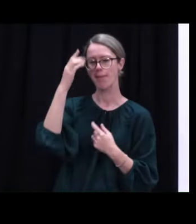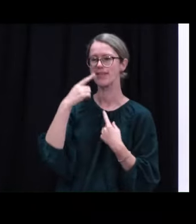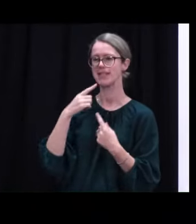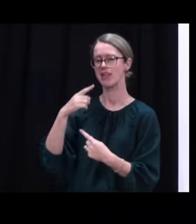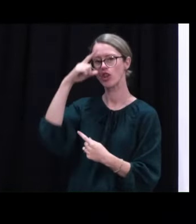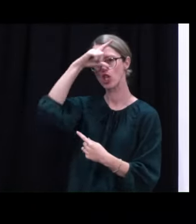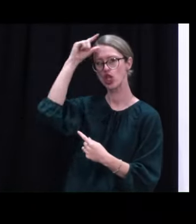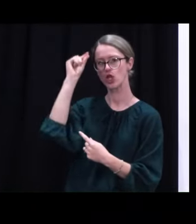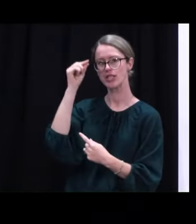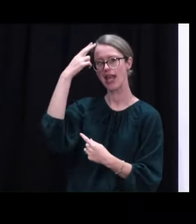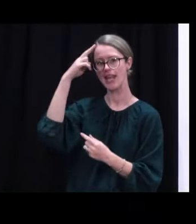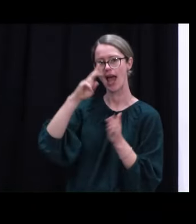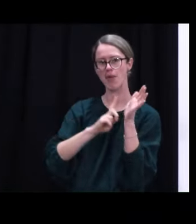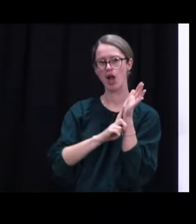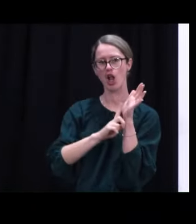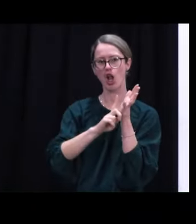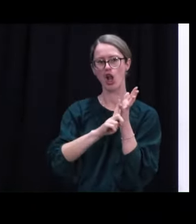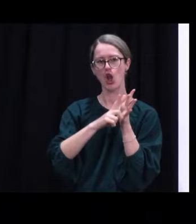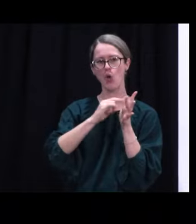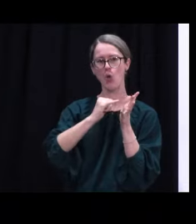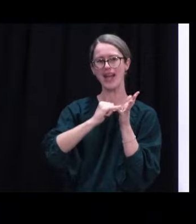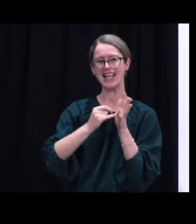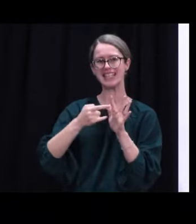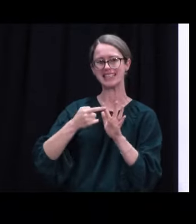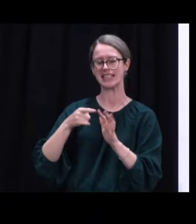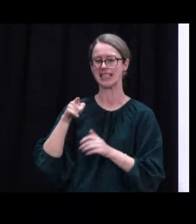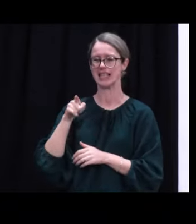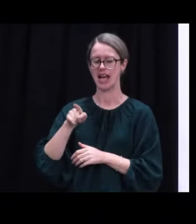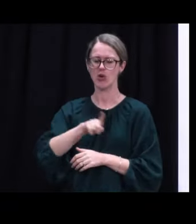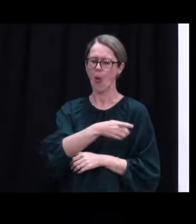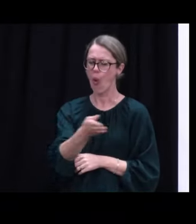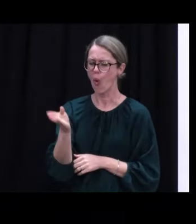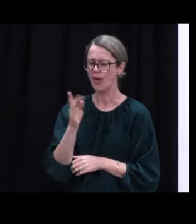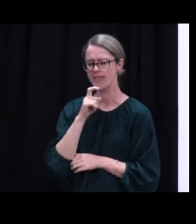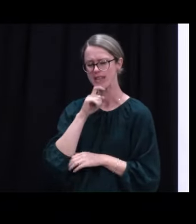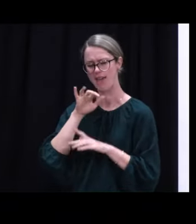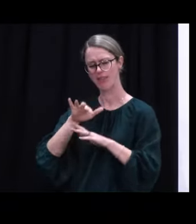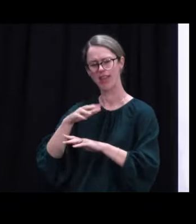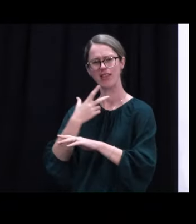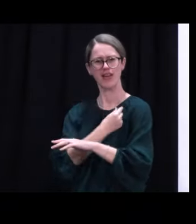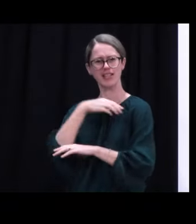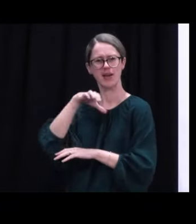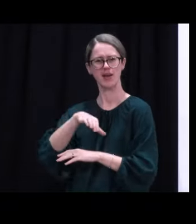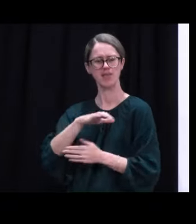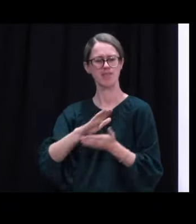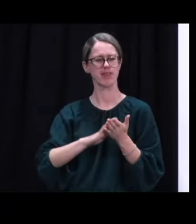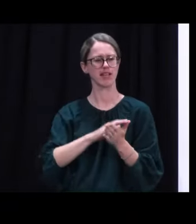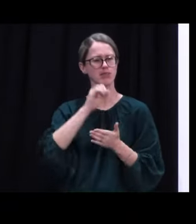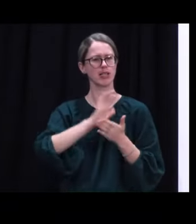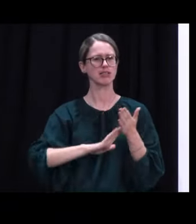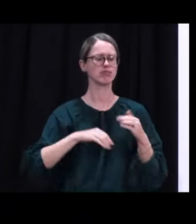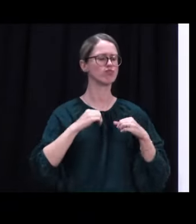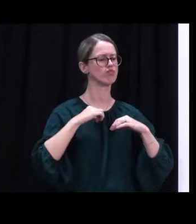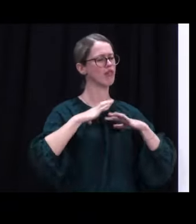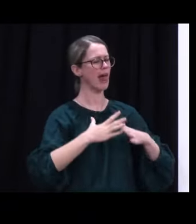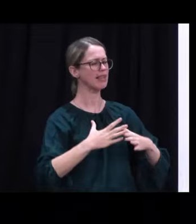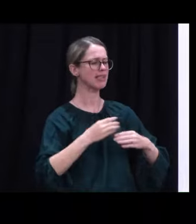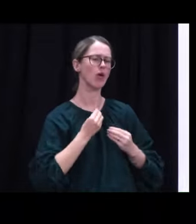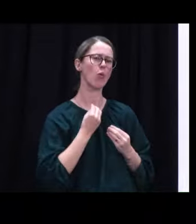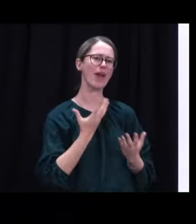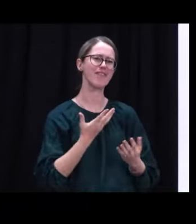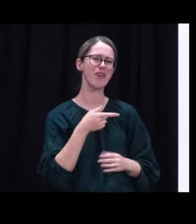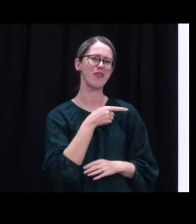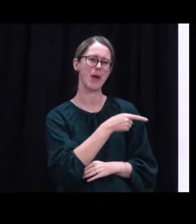nurse, whose name is Louise, and all the staff at the vaccine centre made the experience a wonderful relaxing one for him and helped